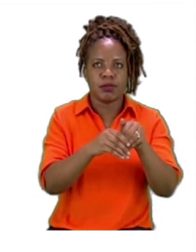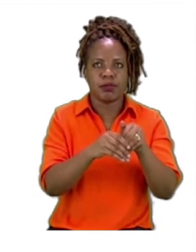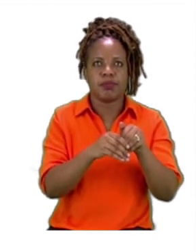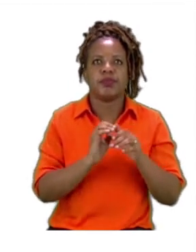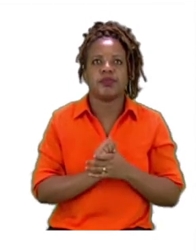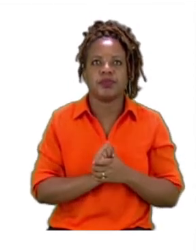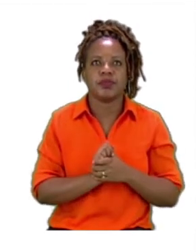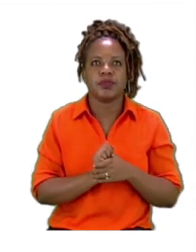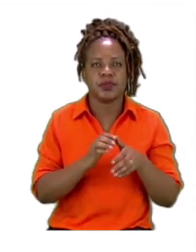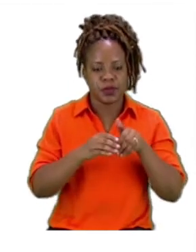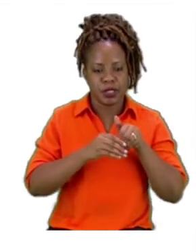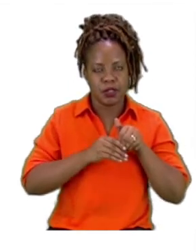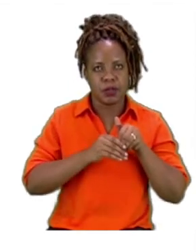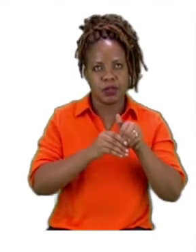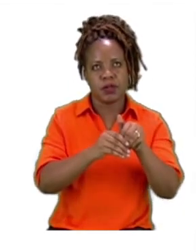Transport, transport.